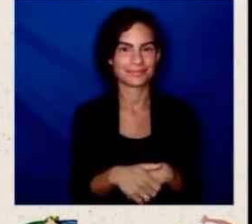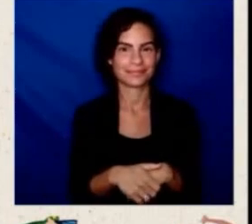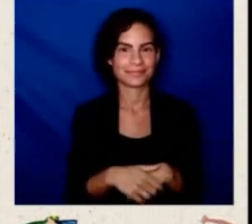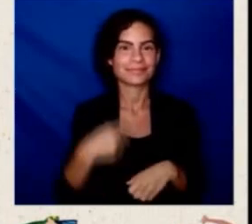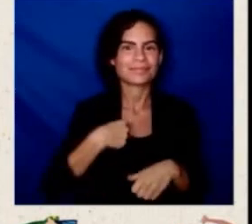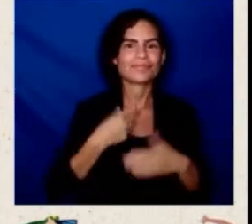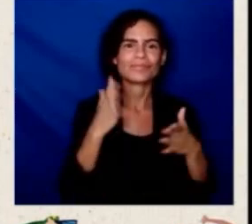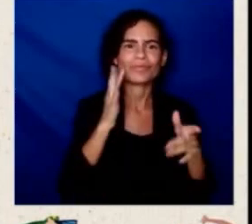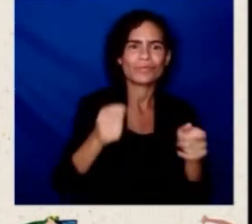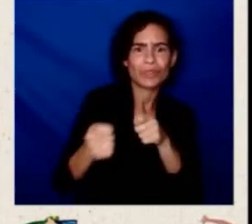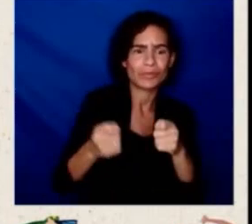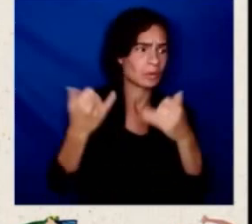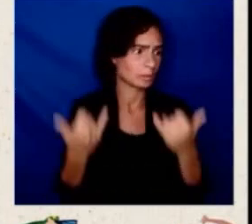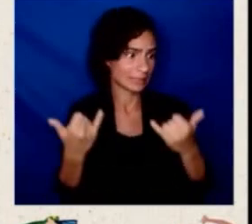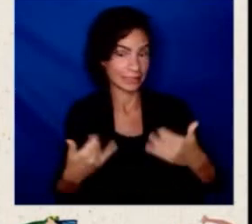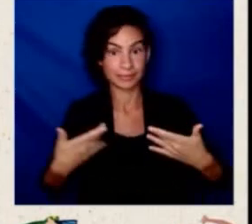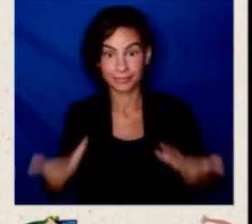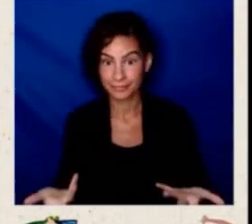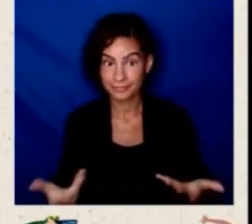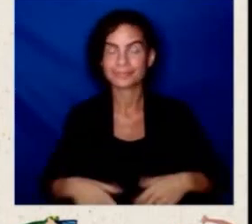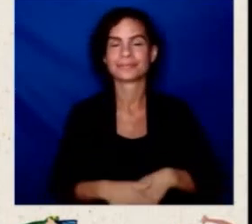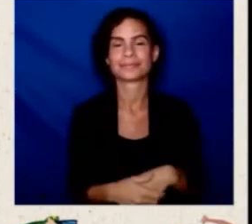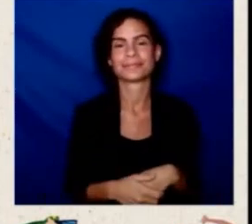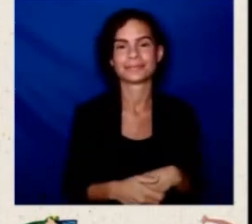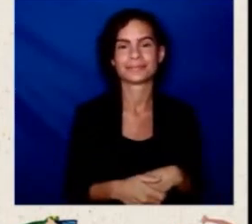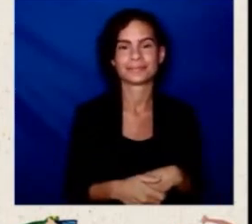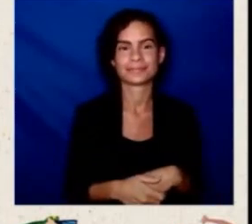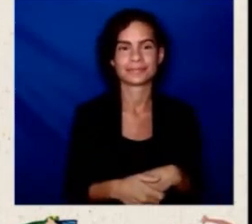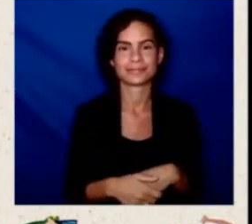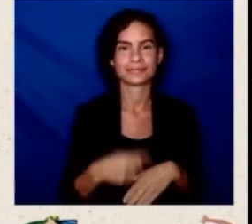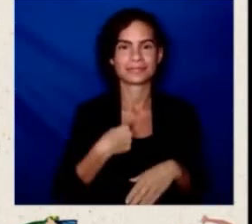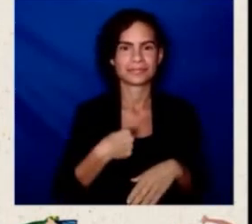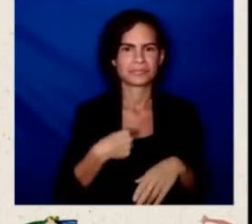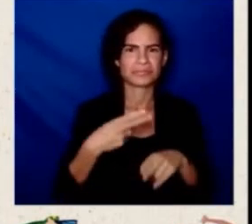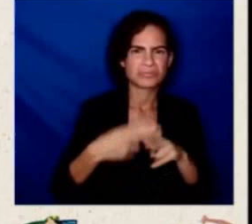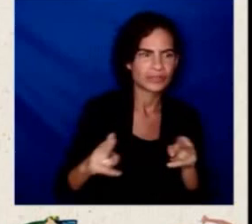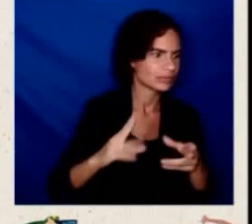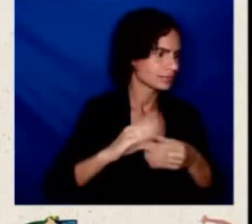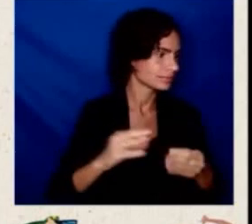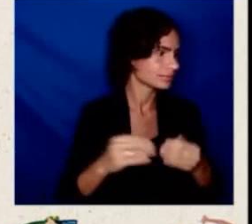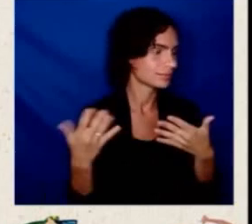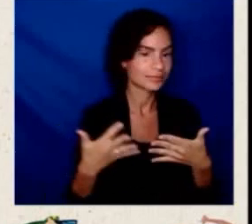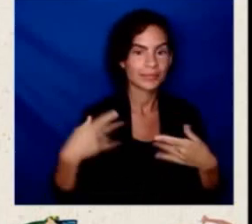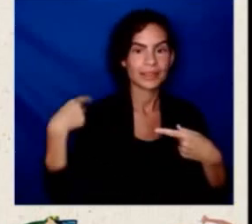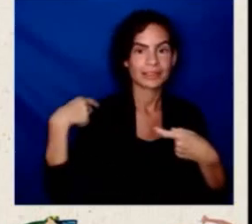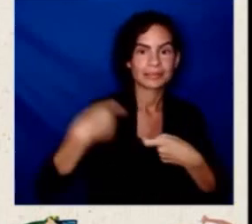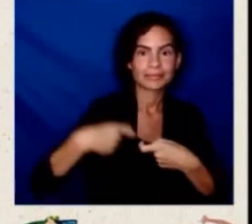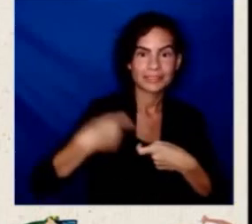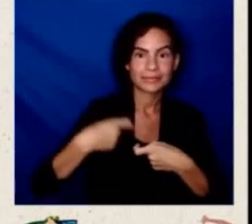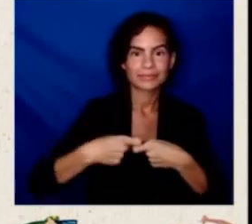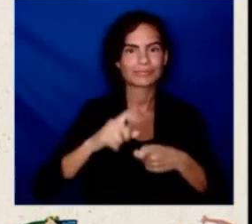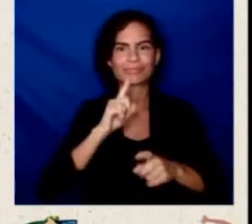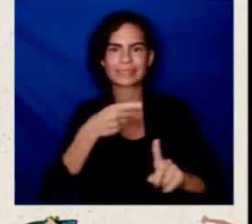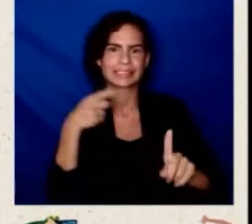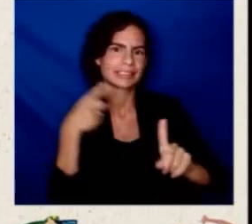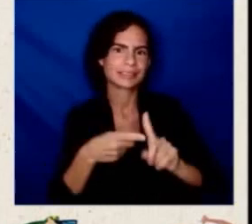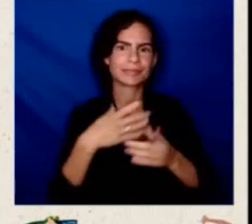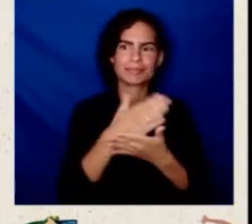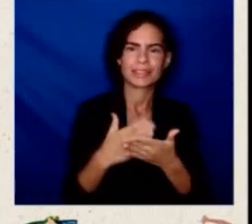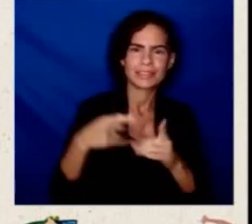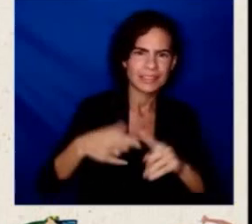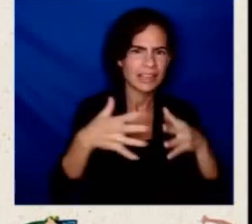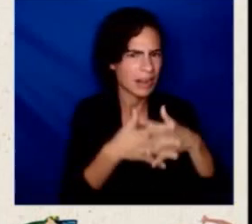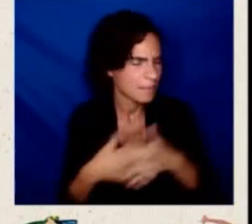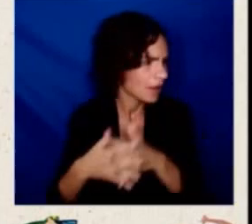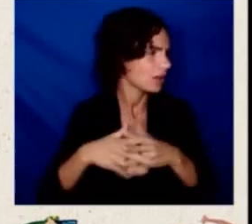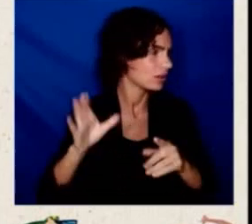Let me start off by just saying very briefly, Hispanic culture is part of American culture. We celebrate that every single day here at the White House and